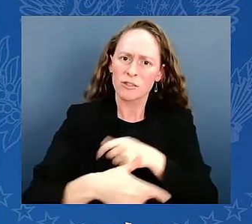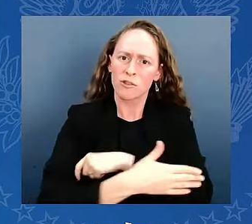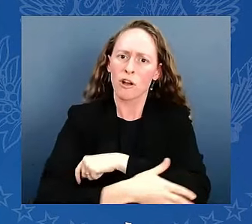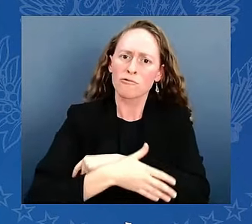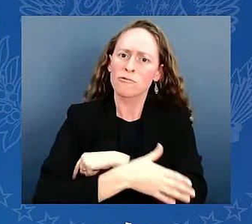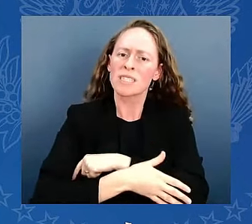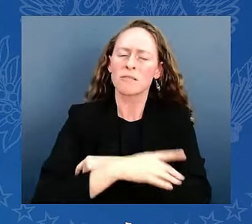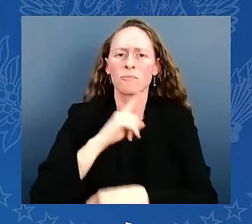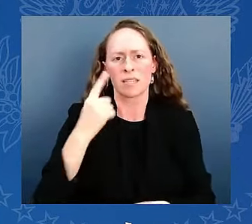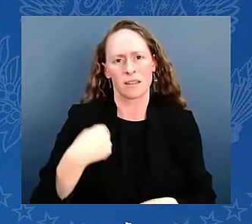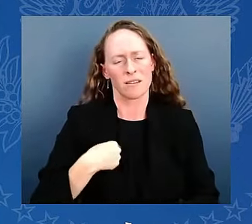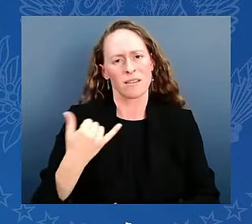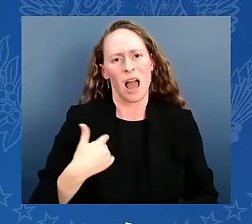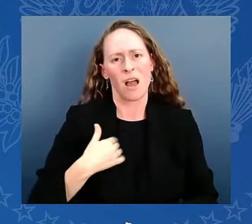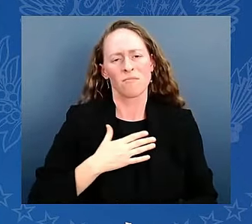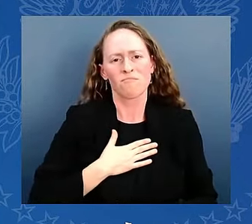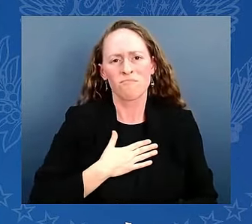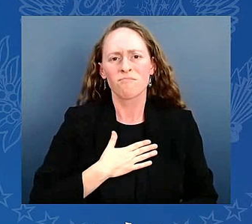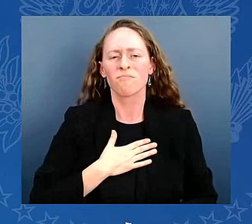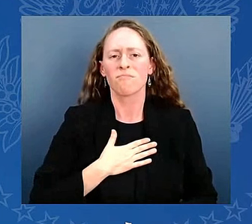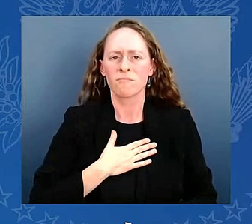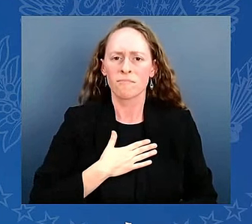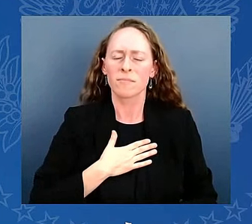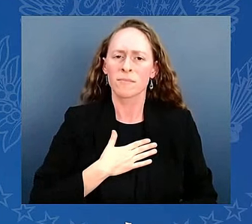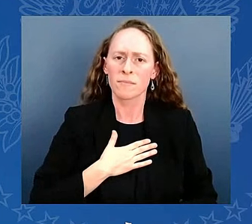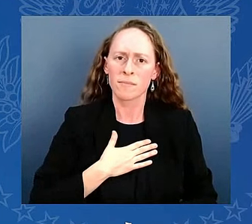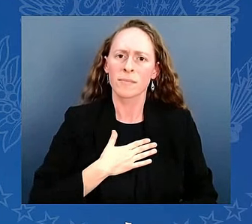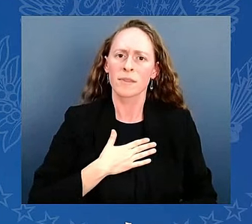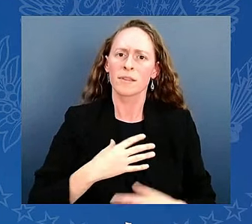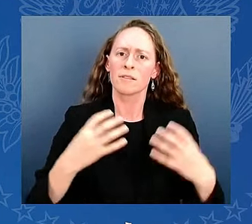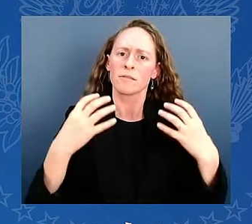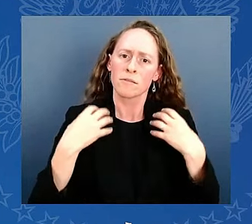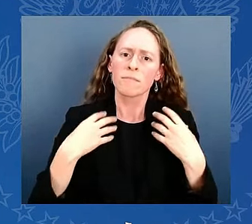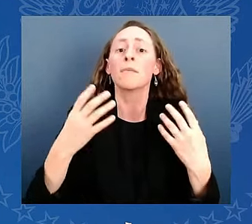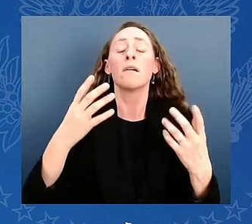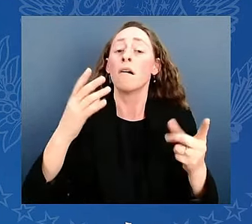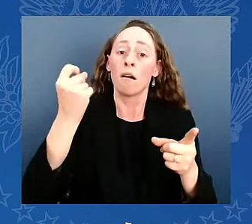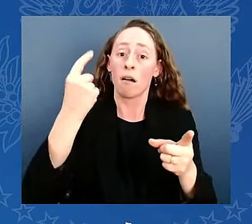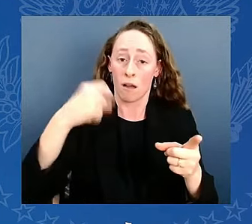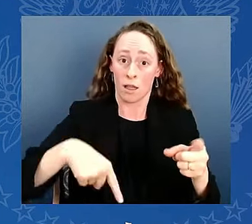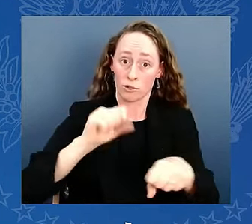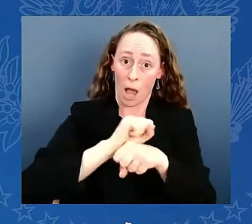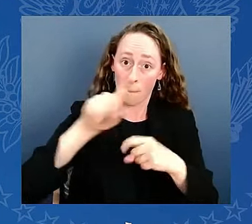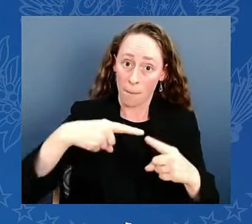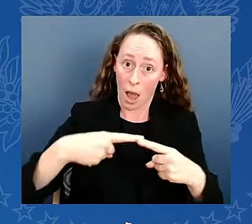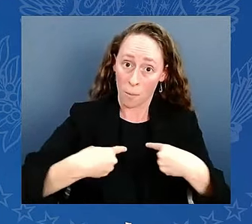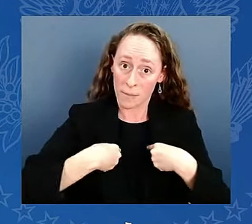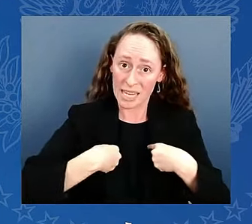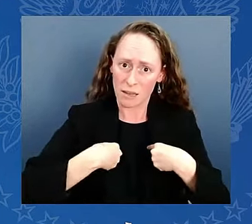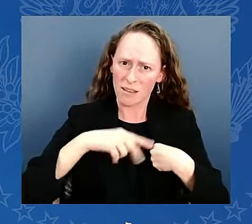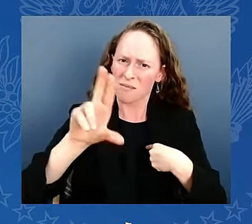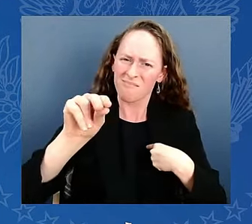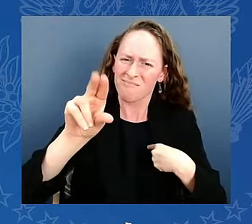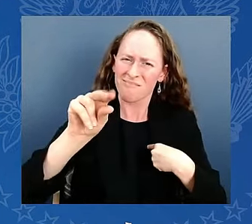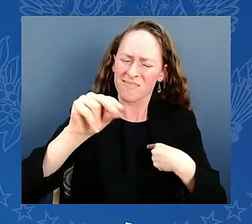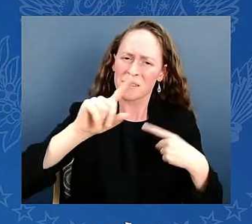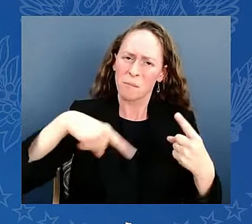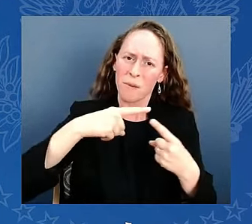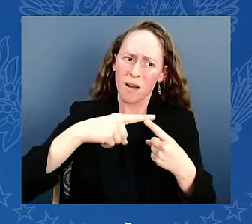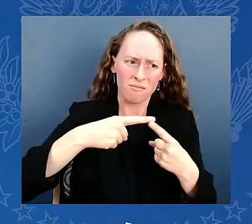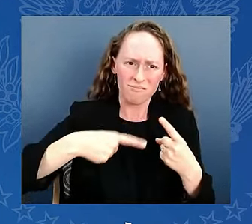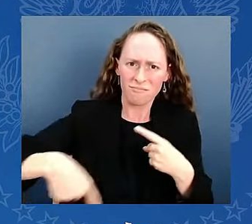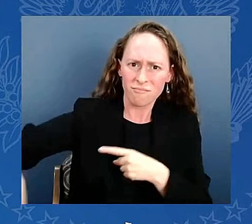not about me. It's about you, your families, your futures. It's about we the people.